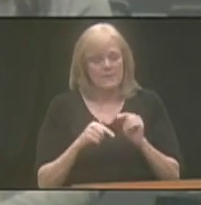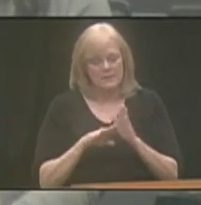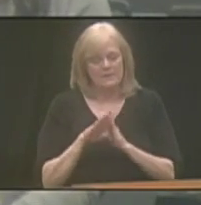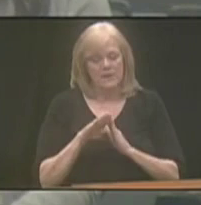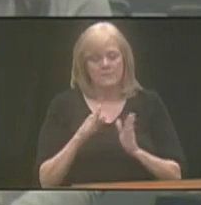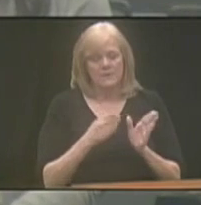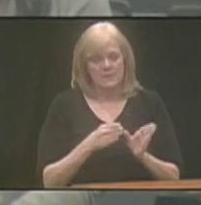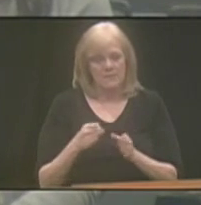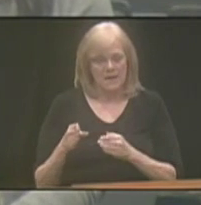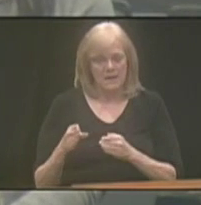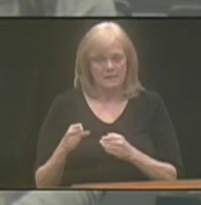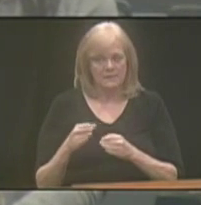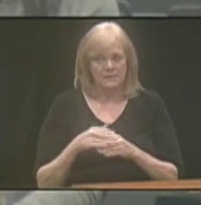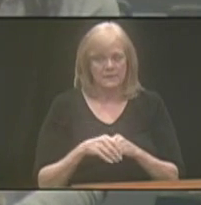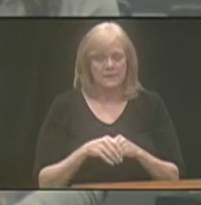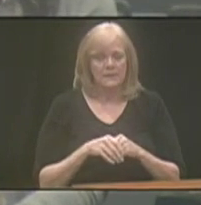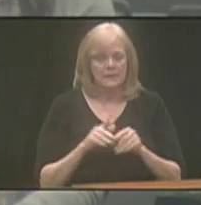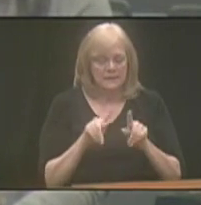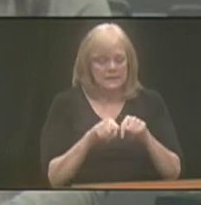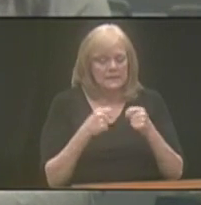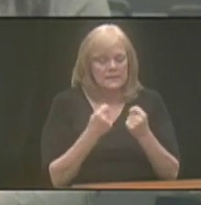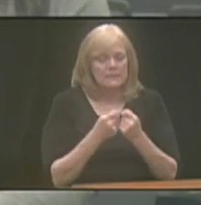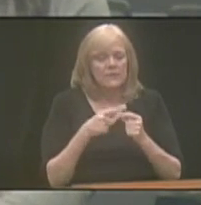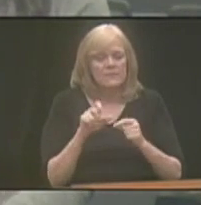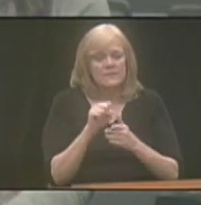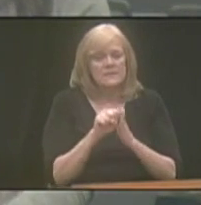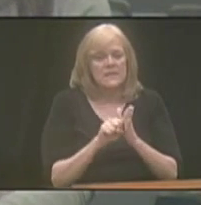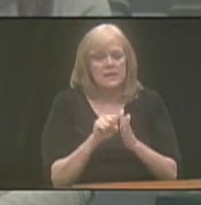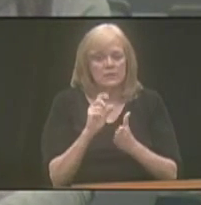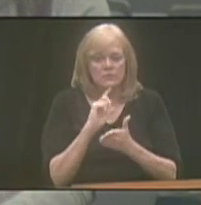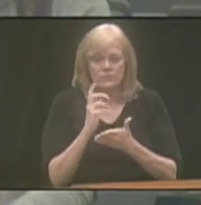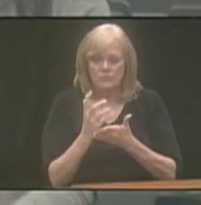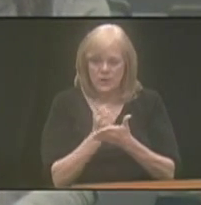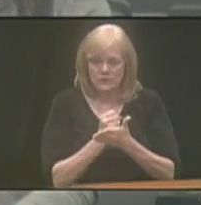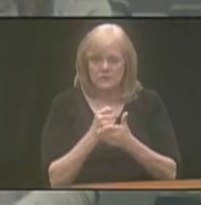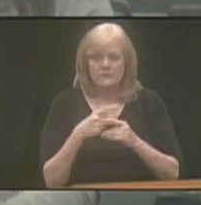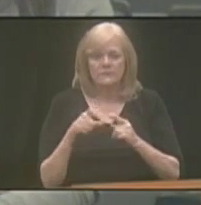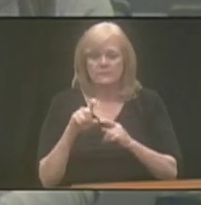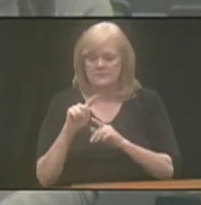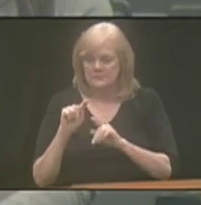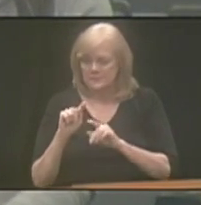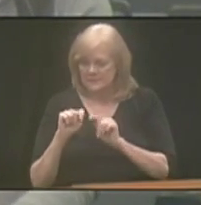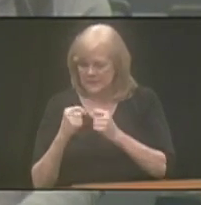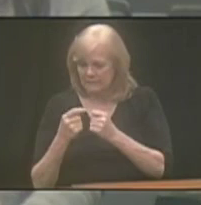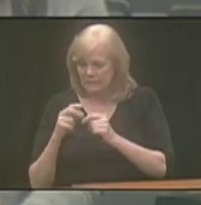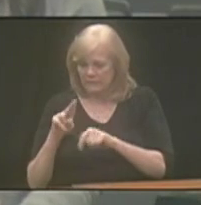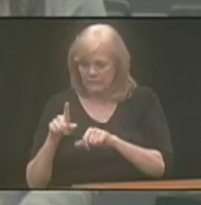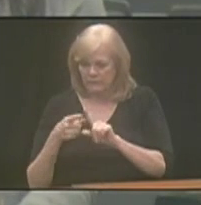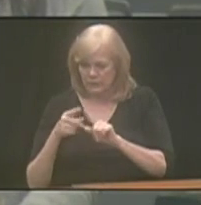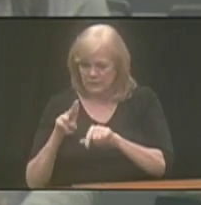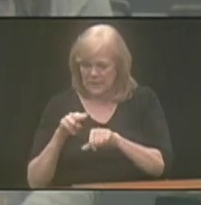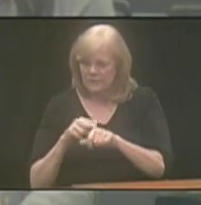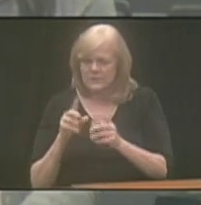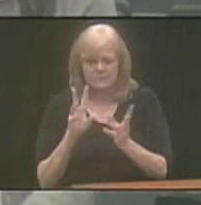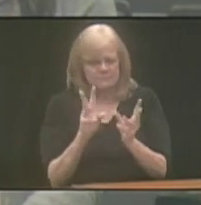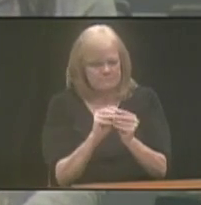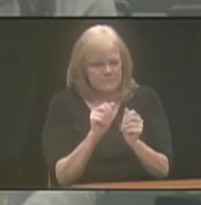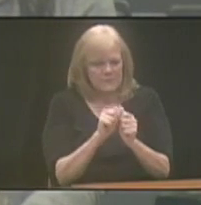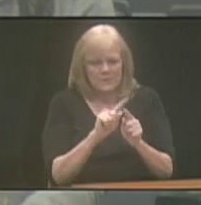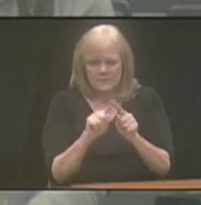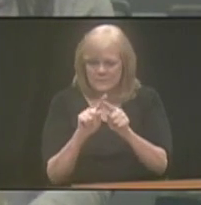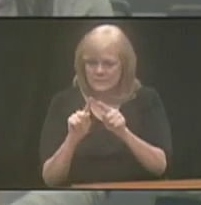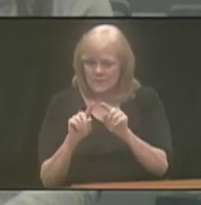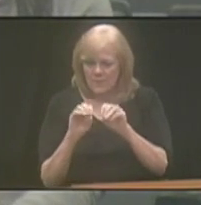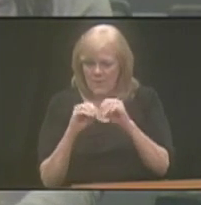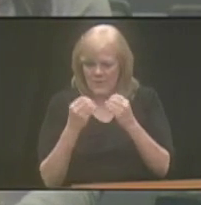developing the plan. The team from the State Treasurer's Office as well as the team from First National met with various organizations across the